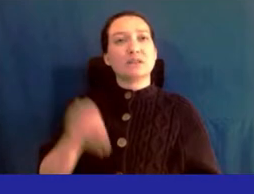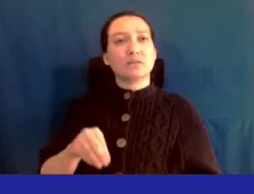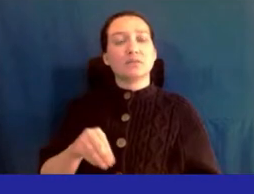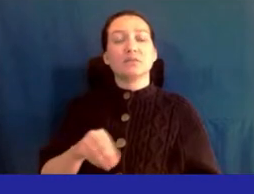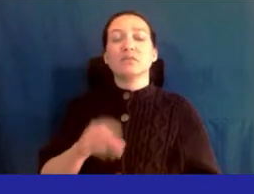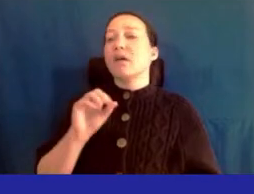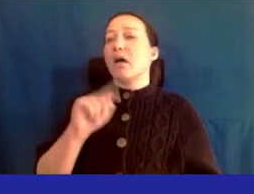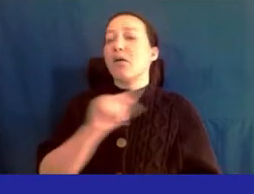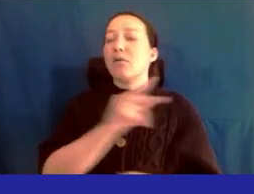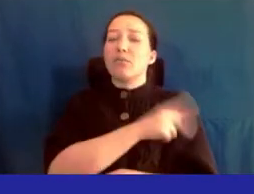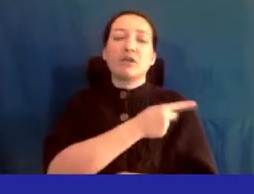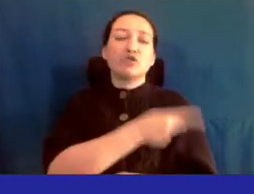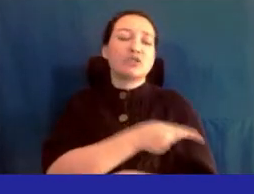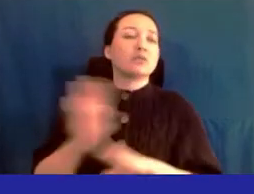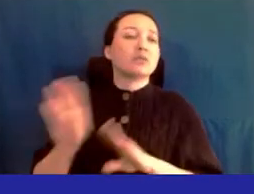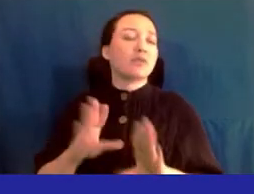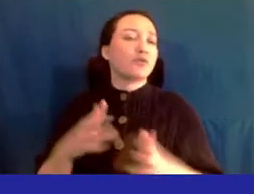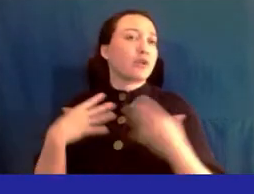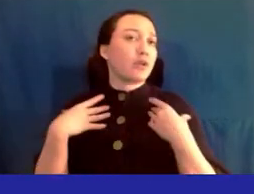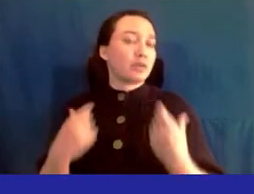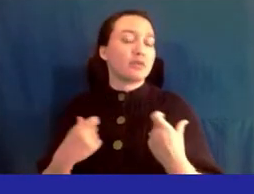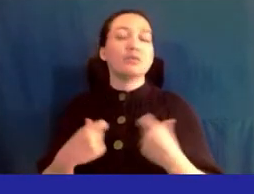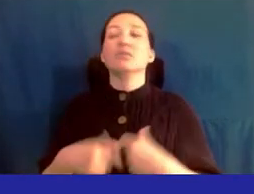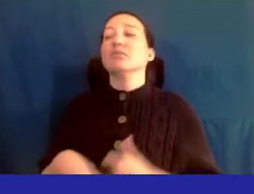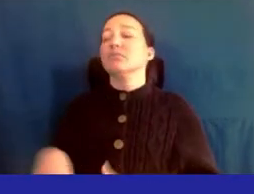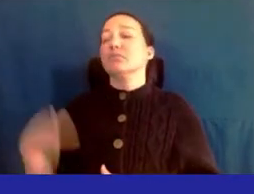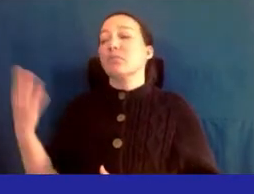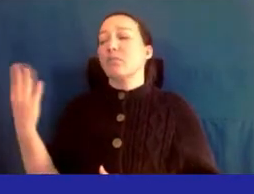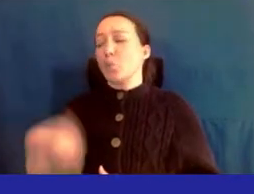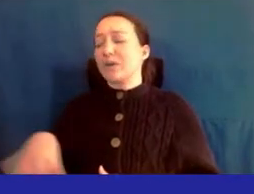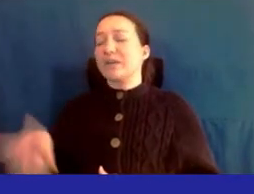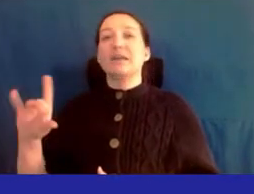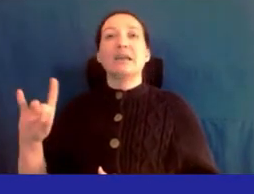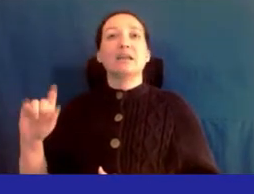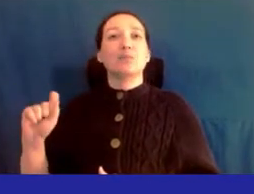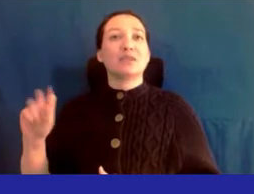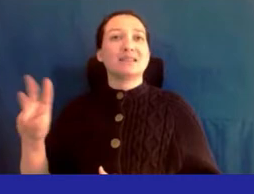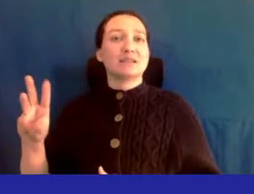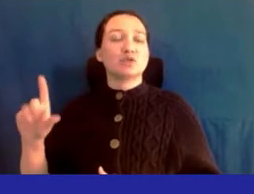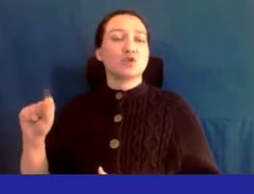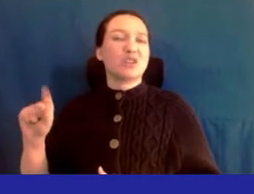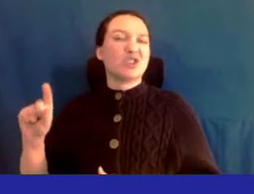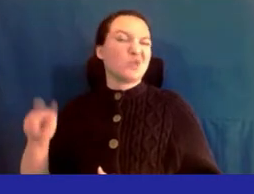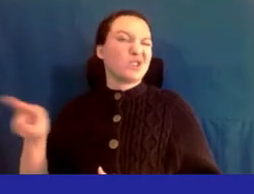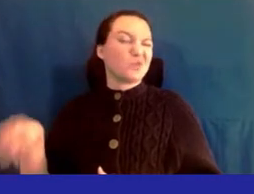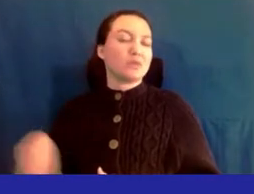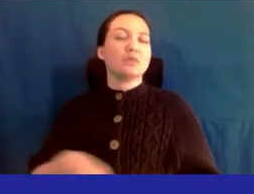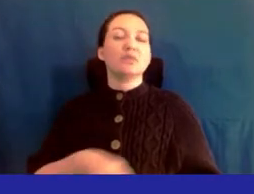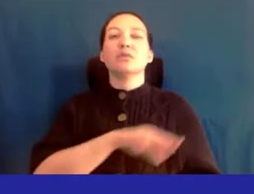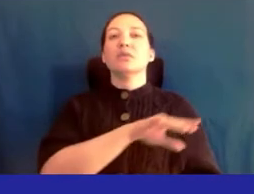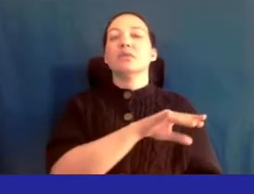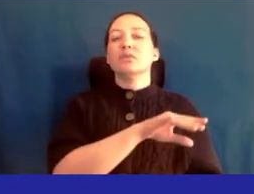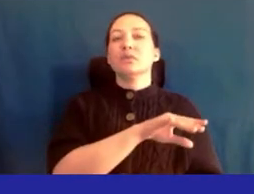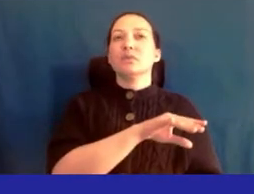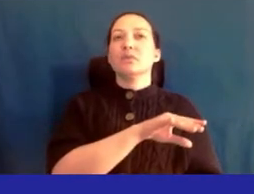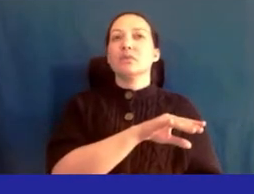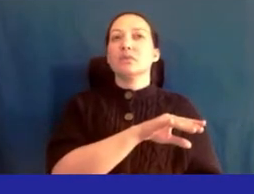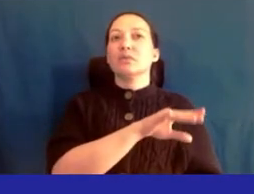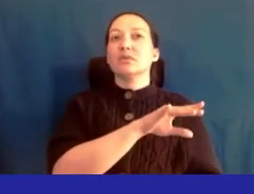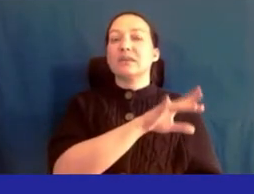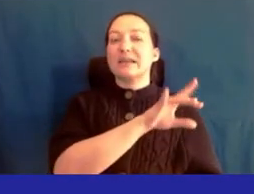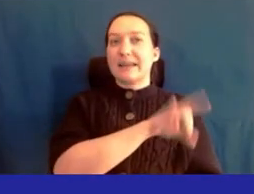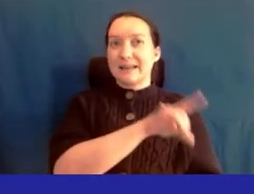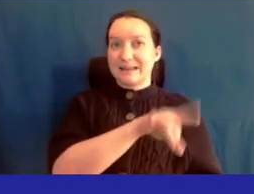outpatient behavioral health overall score rose from 80.6 in 2022 to 82 to 88 in